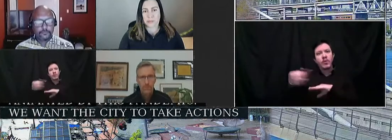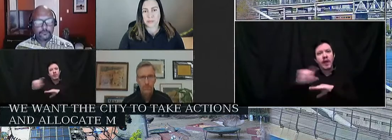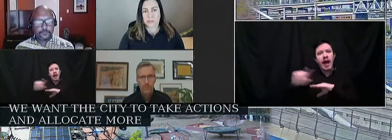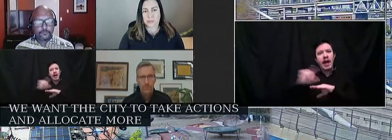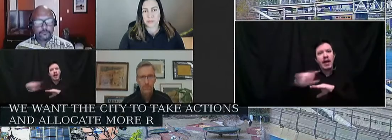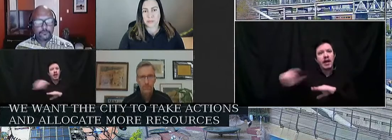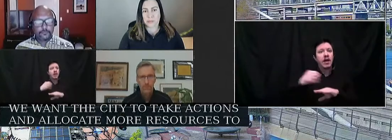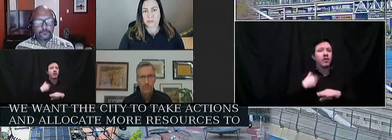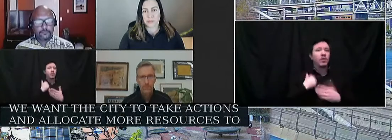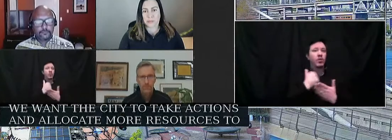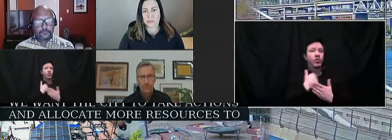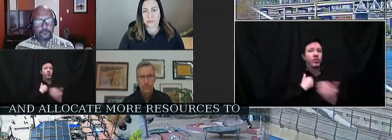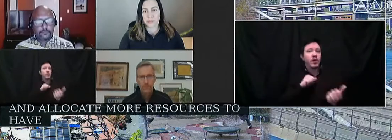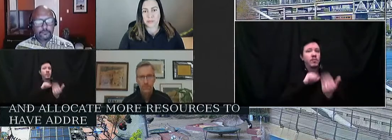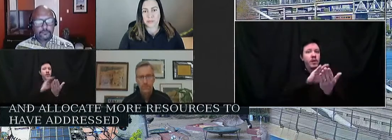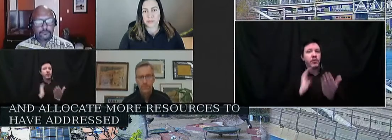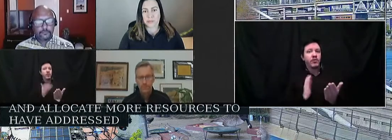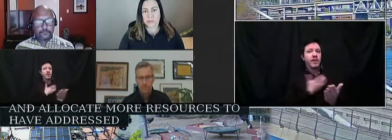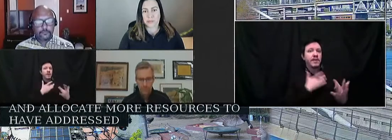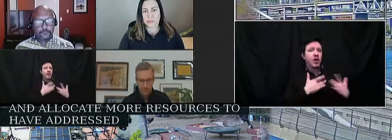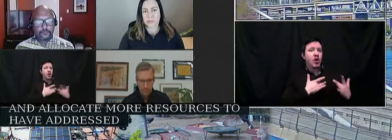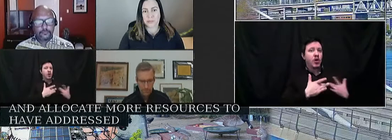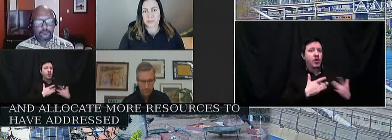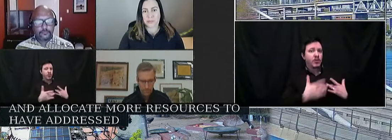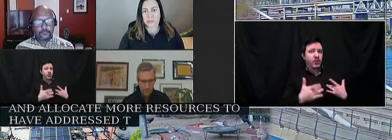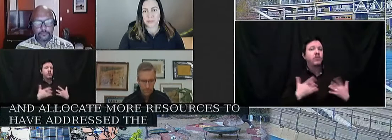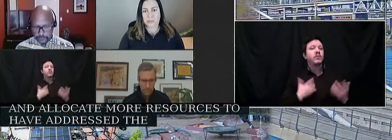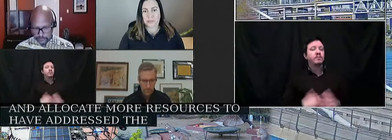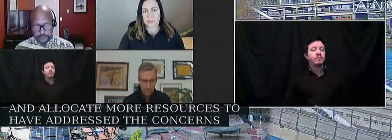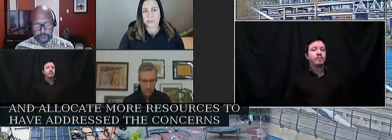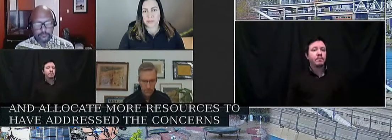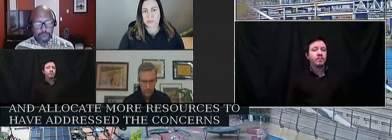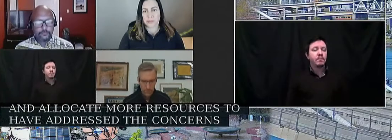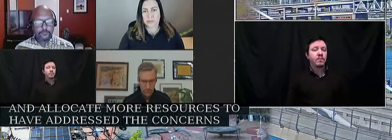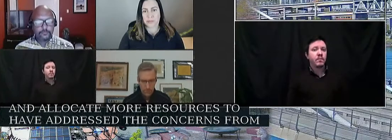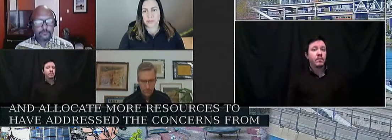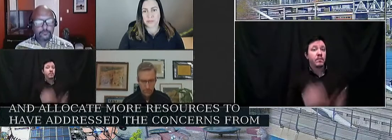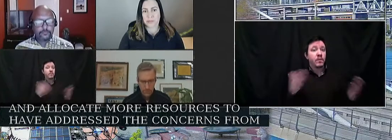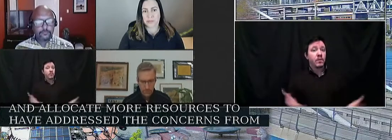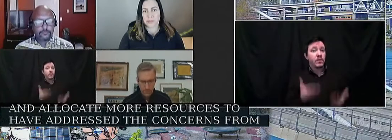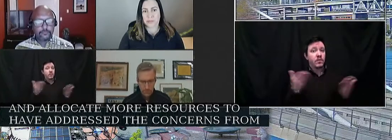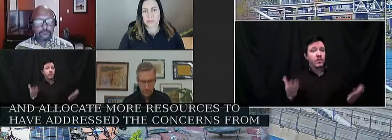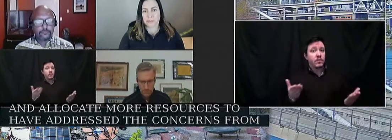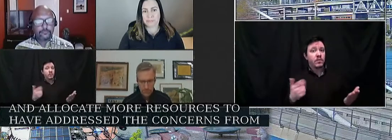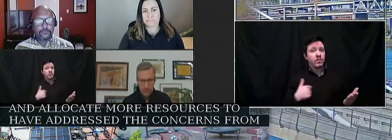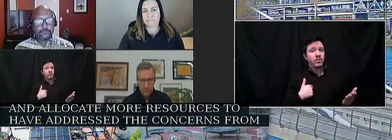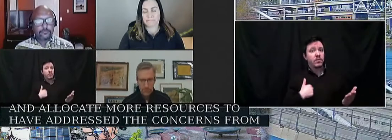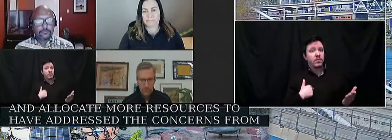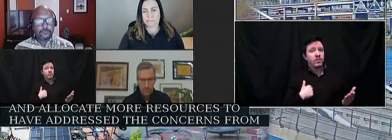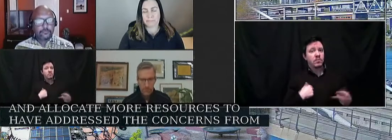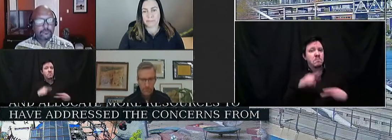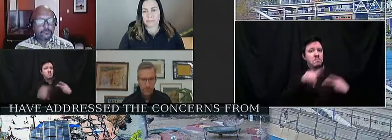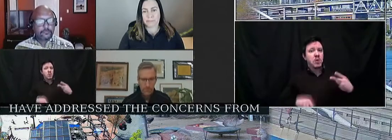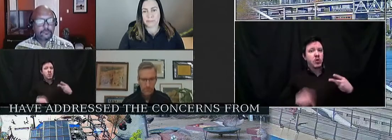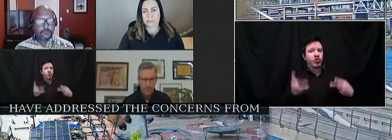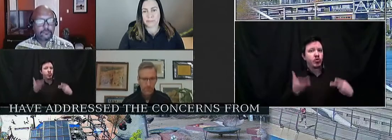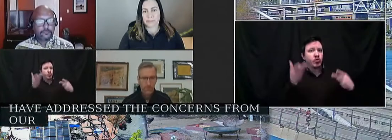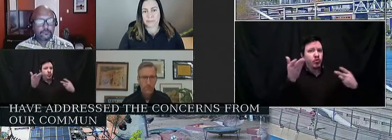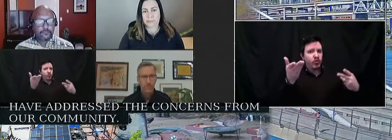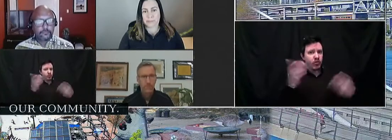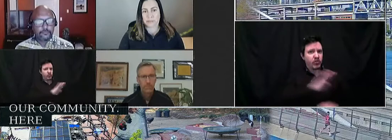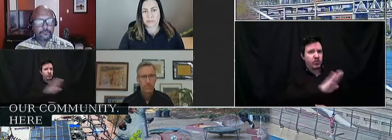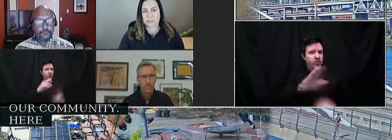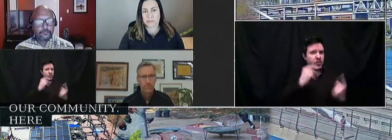address the concerns from our community. Here I'd like to make following two suggestions for your